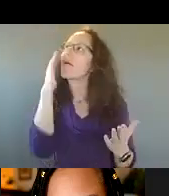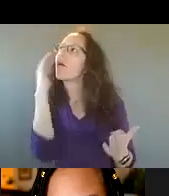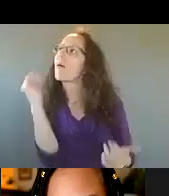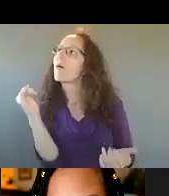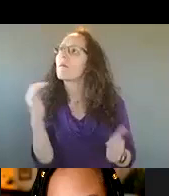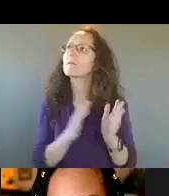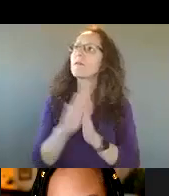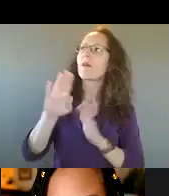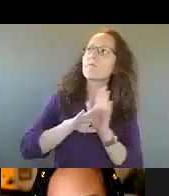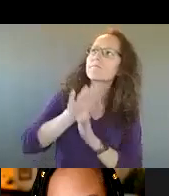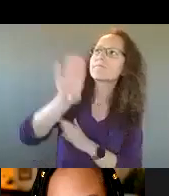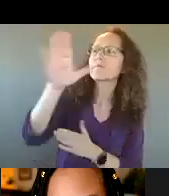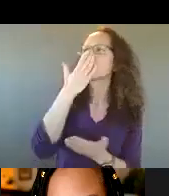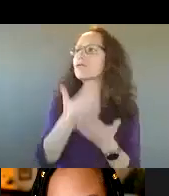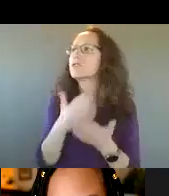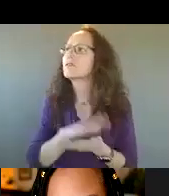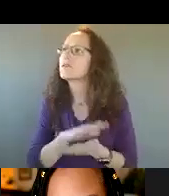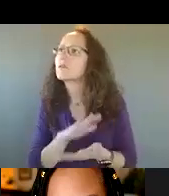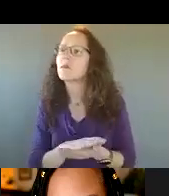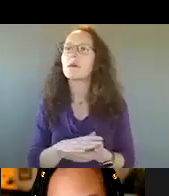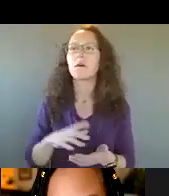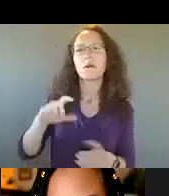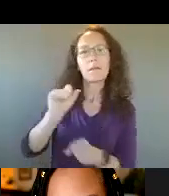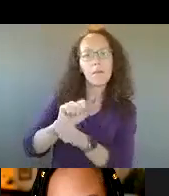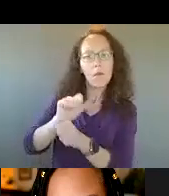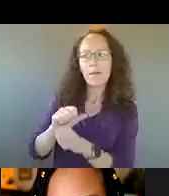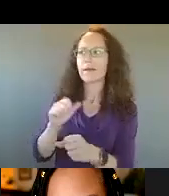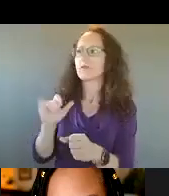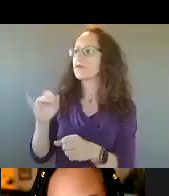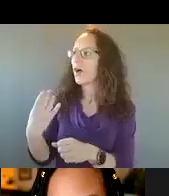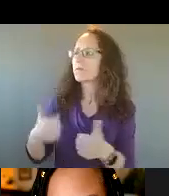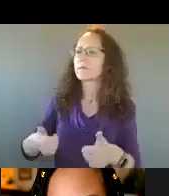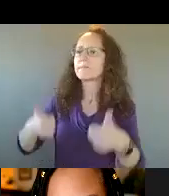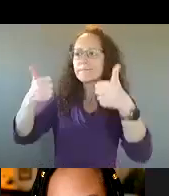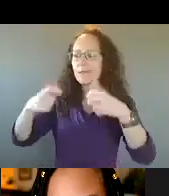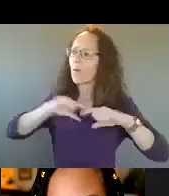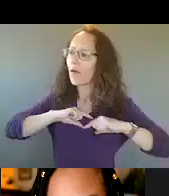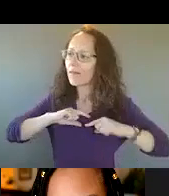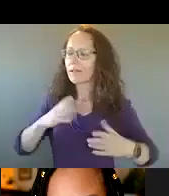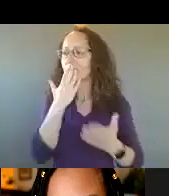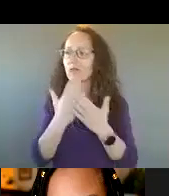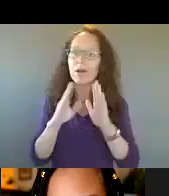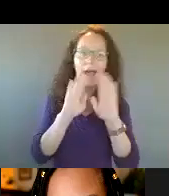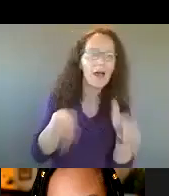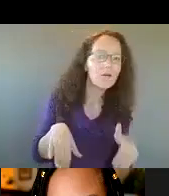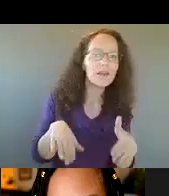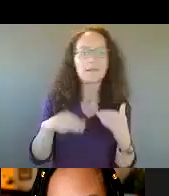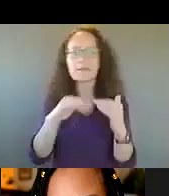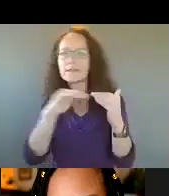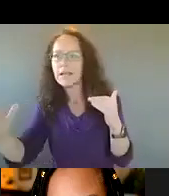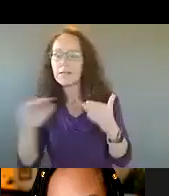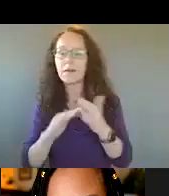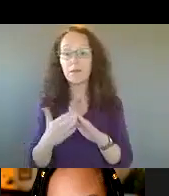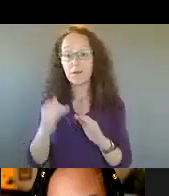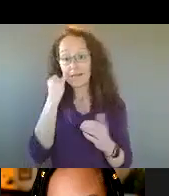quality employment, good housing, stable neighborhoods, stable communities. And when we have those things we know that violence is far less likely. So